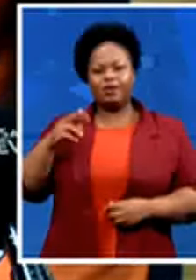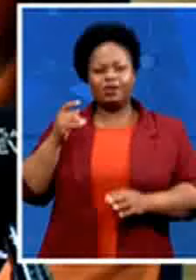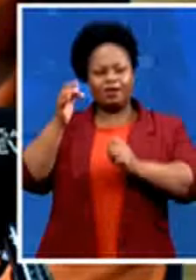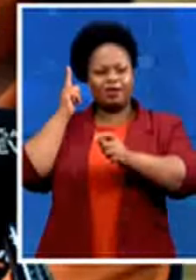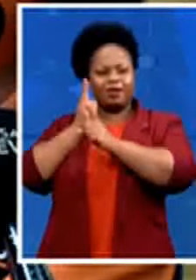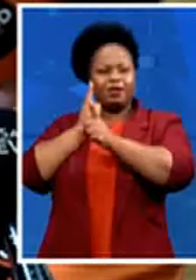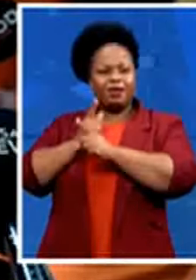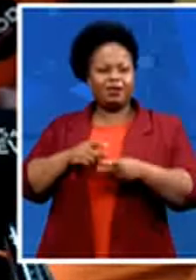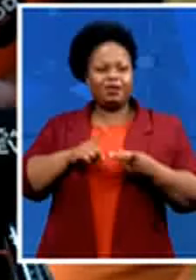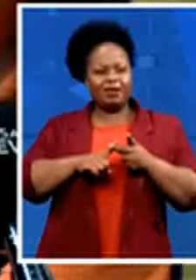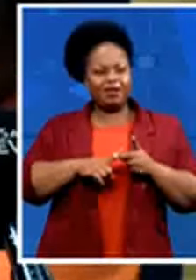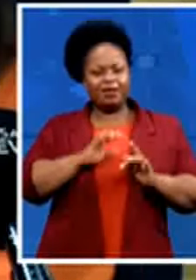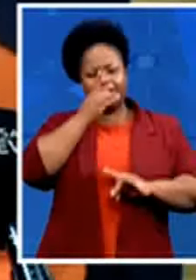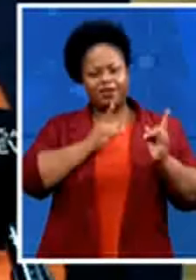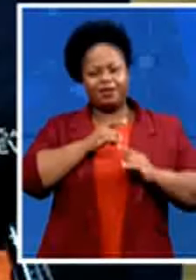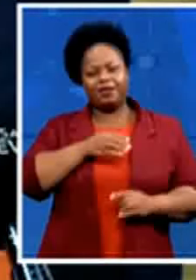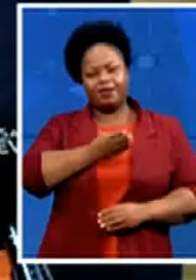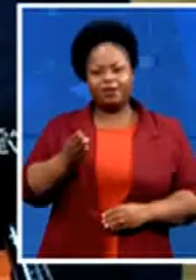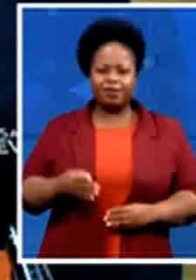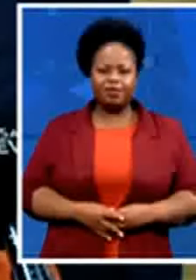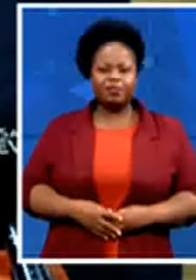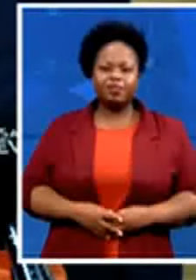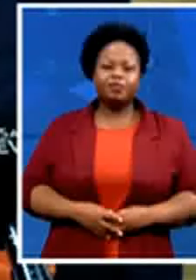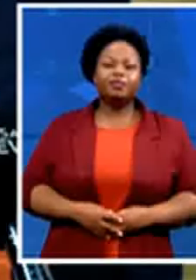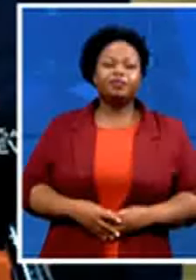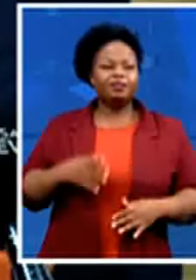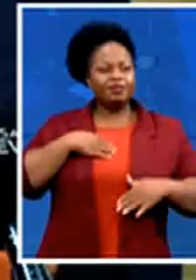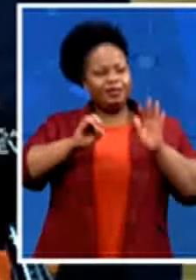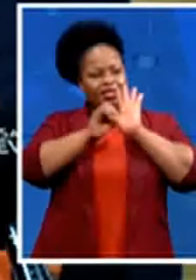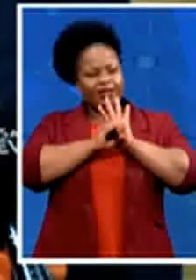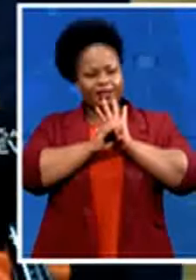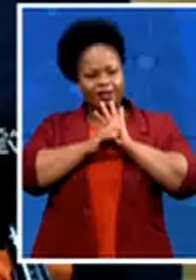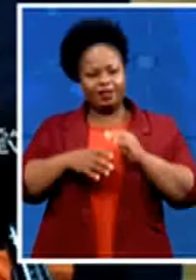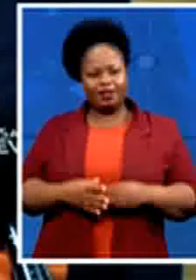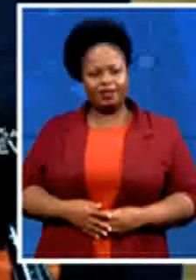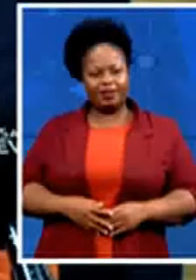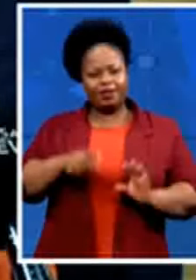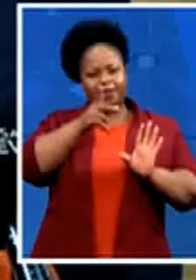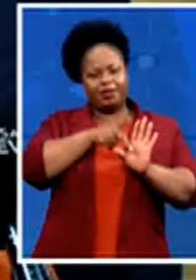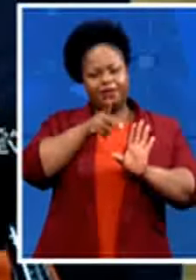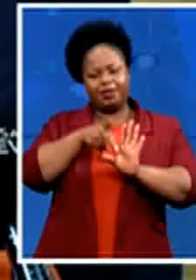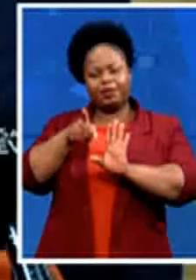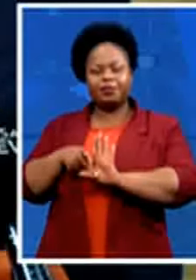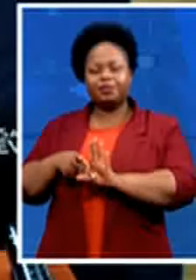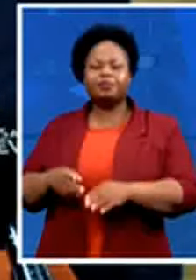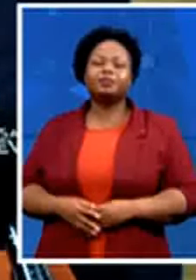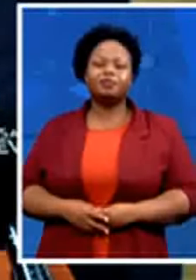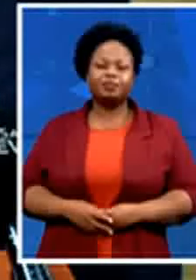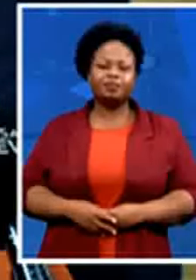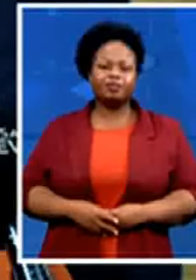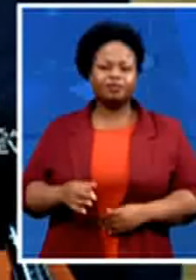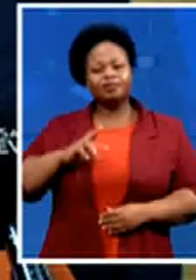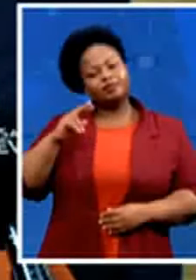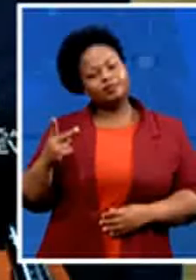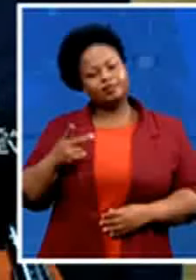where that we have identified to participate and also some of our mayoral candidates that were